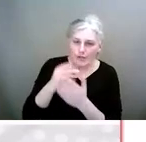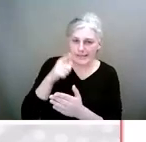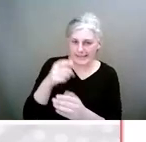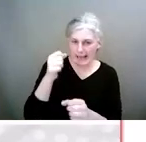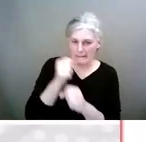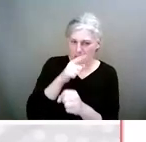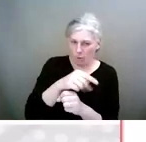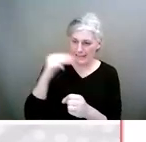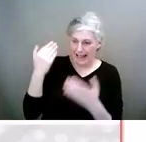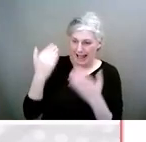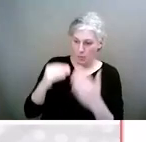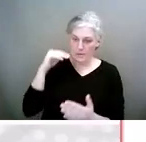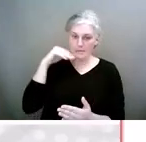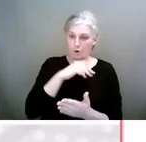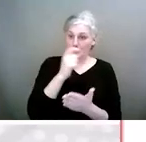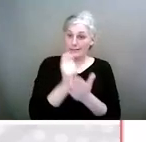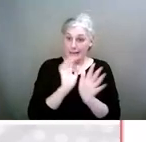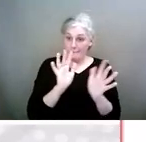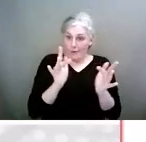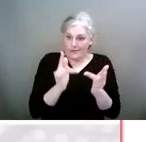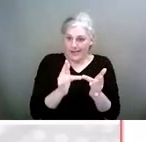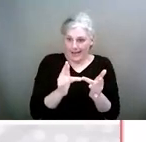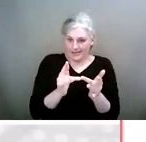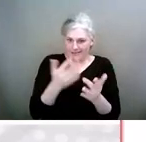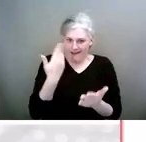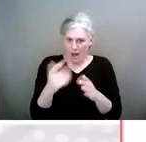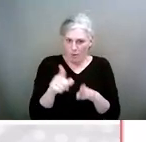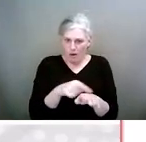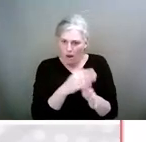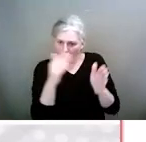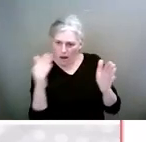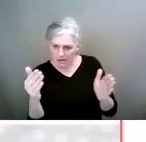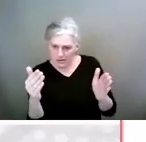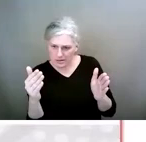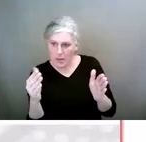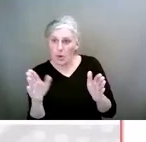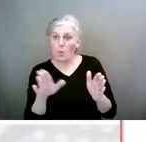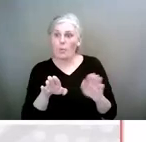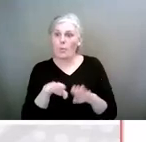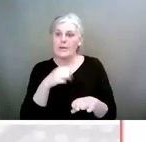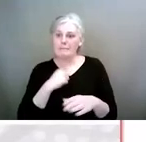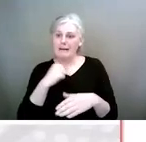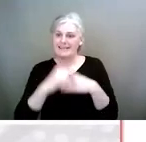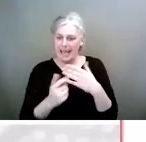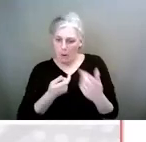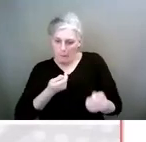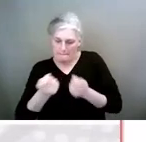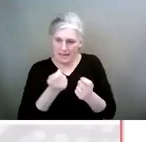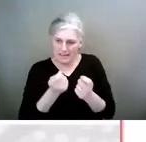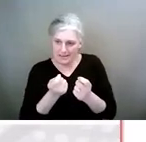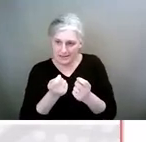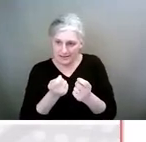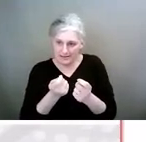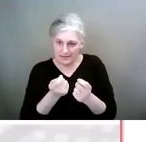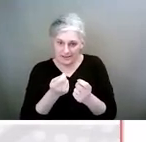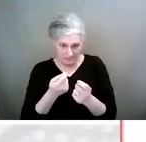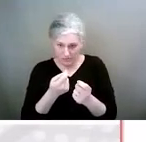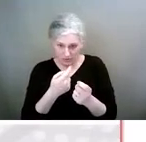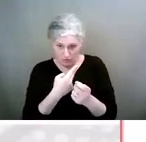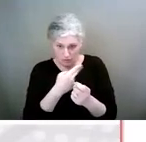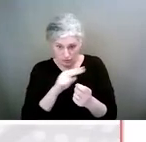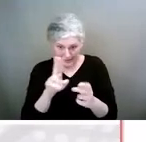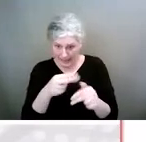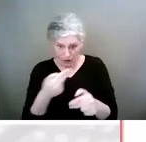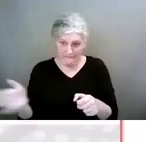the importance of time online and how I spend it versus the rest of my day. It has a place. It doesn't take up the whole